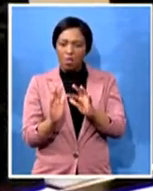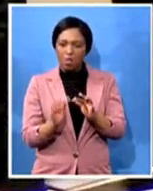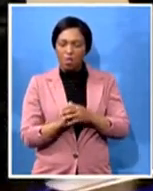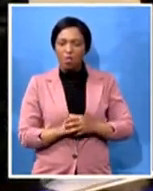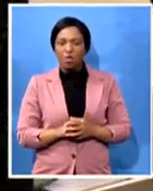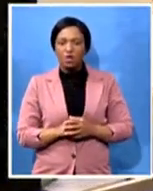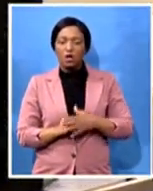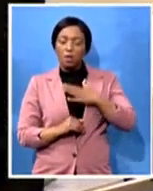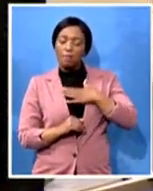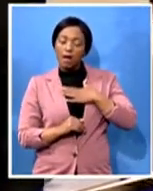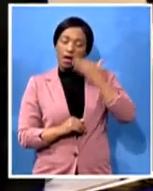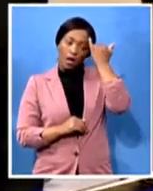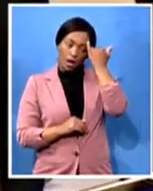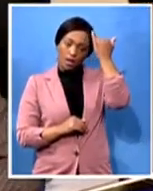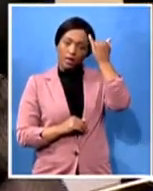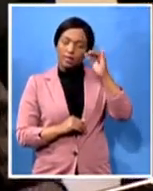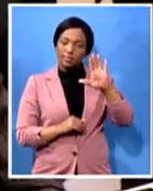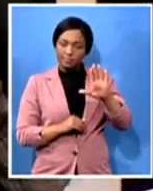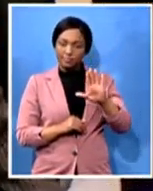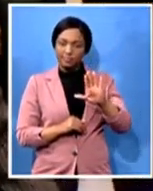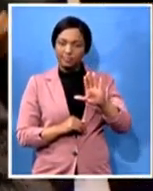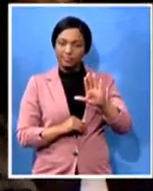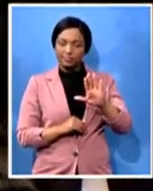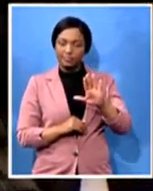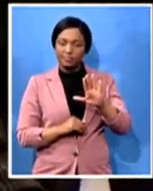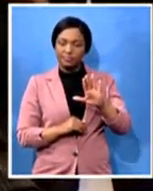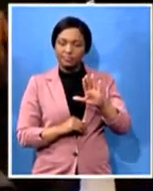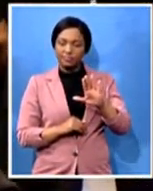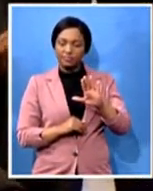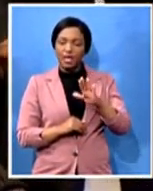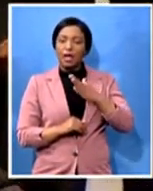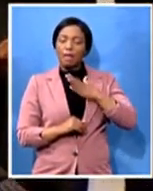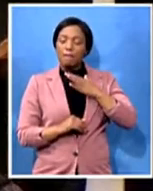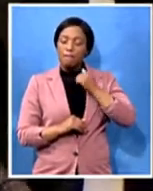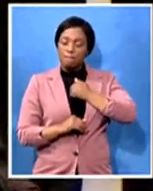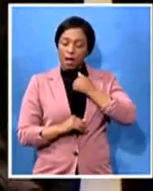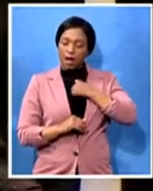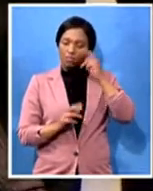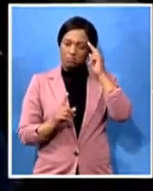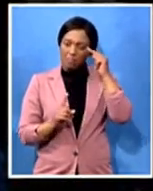was my perception that he's a man